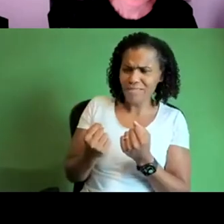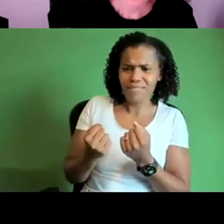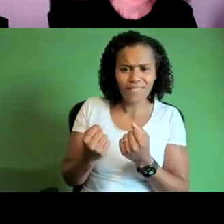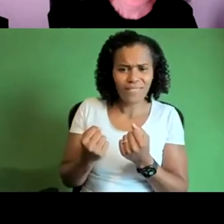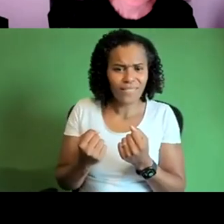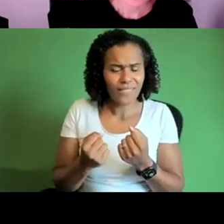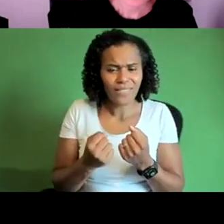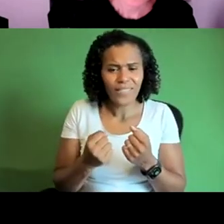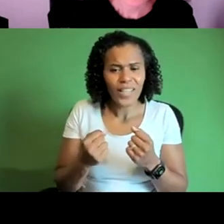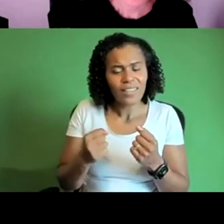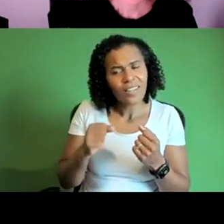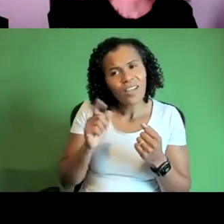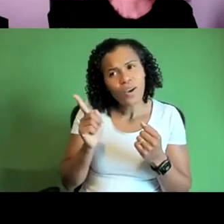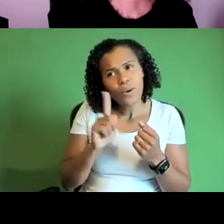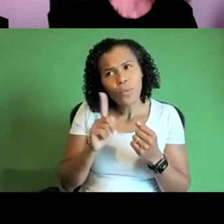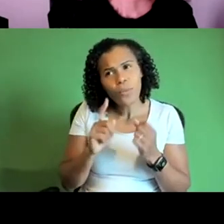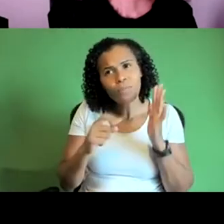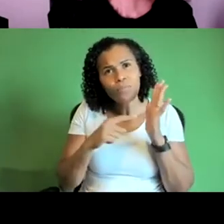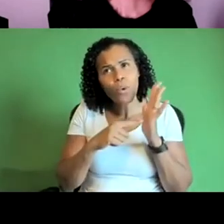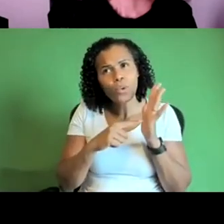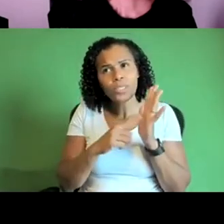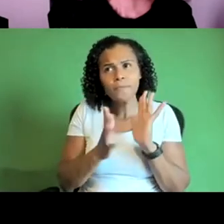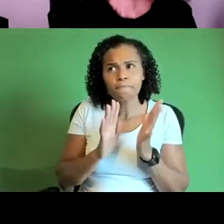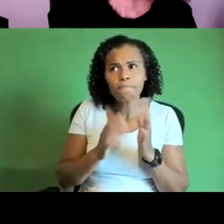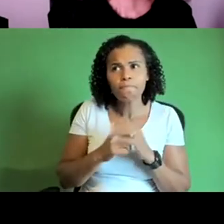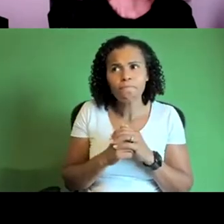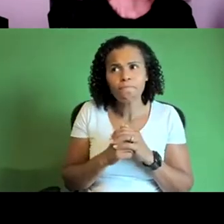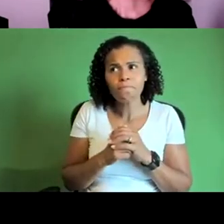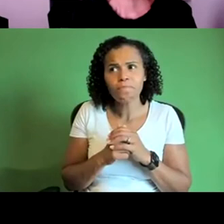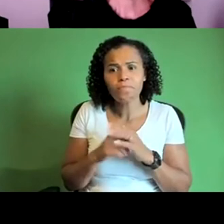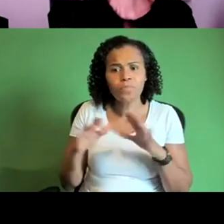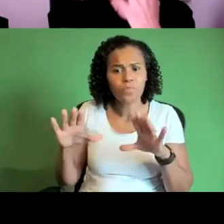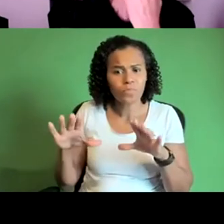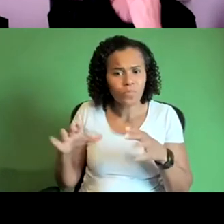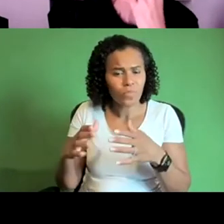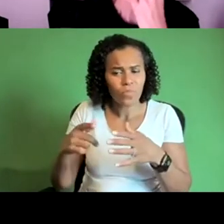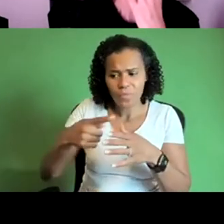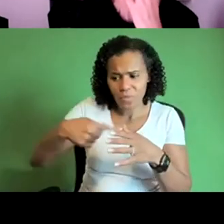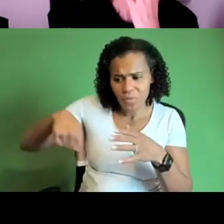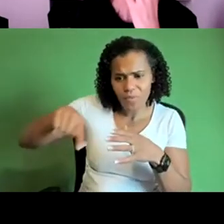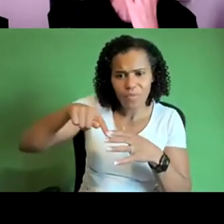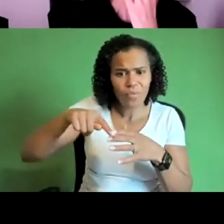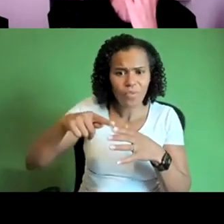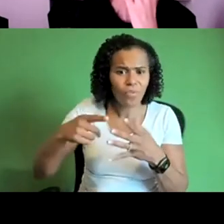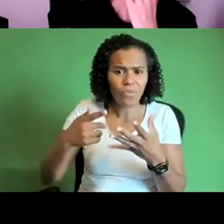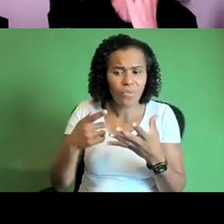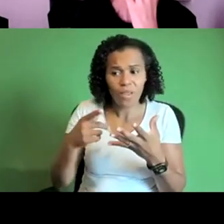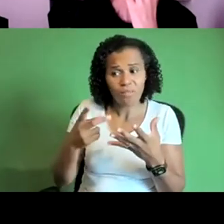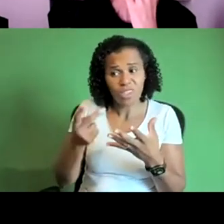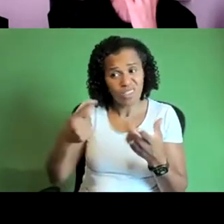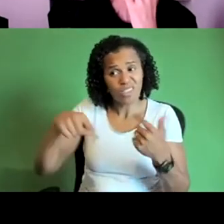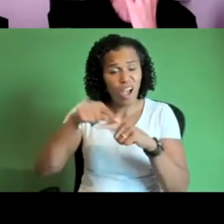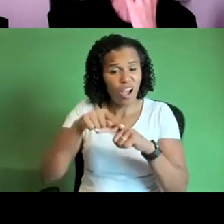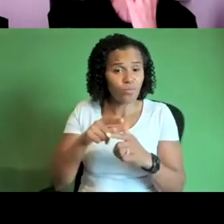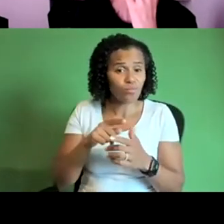important i guess is that people make work without necessarily kind of aspiring to the sort of